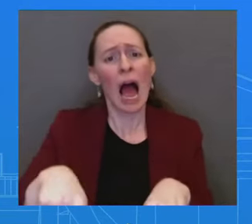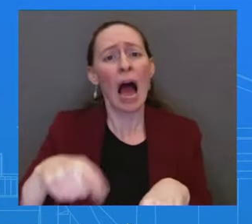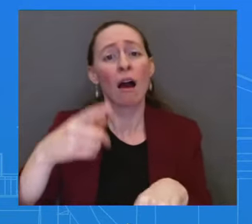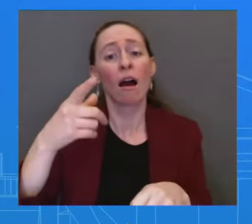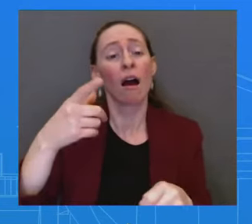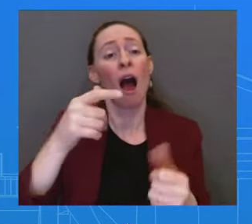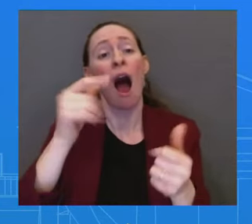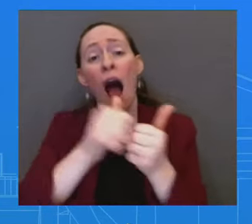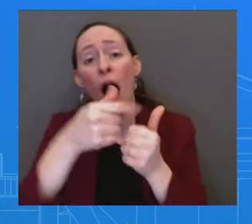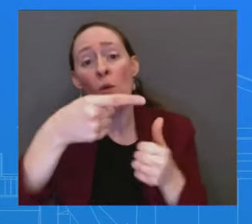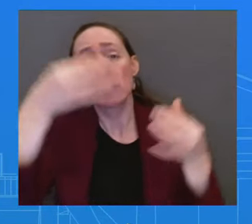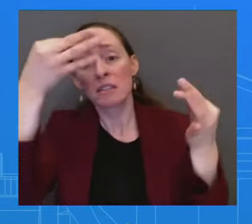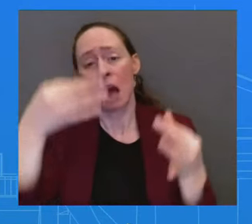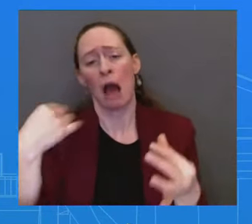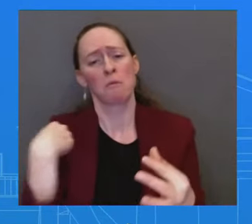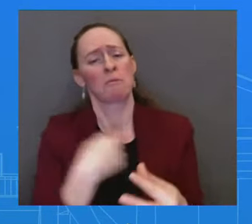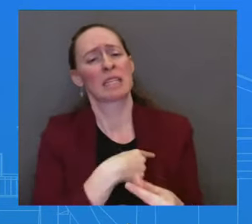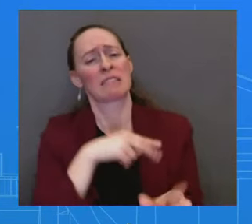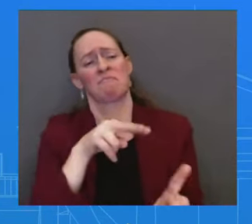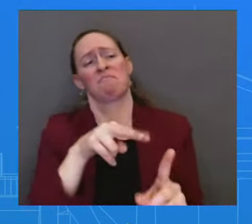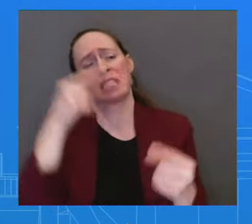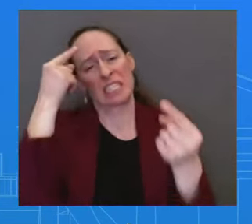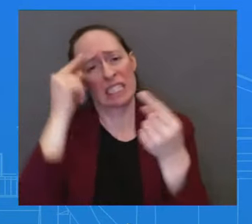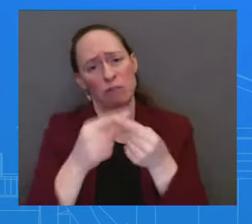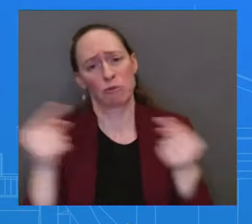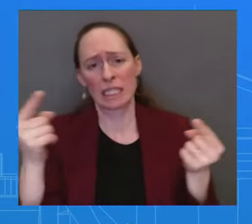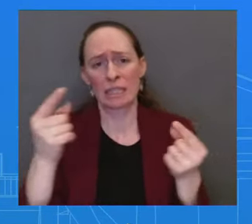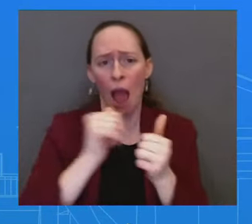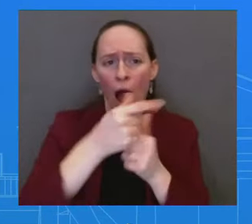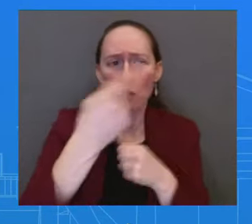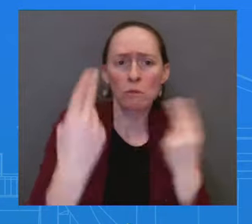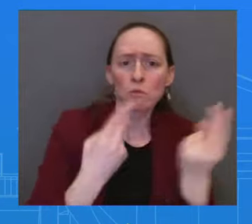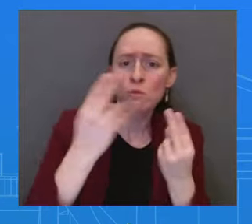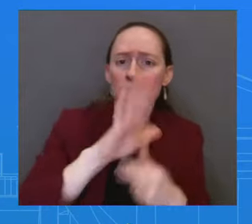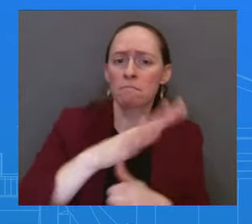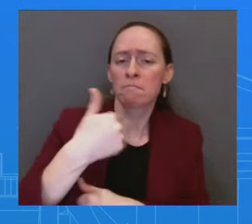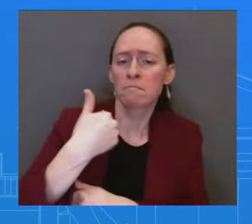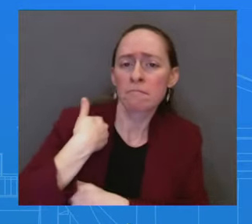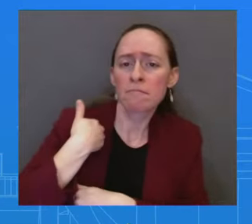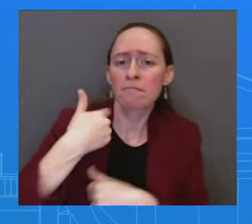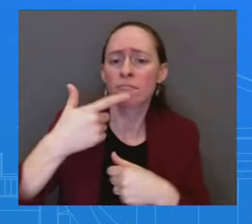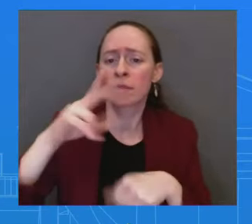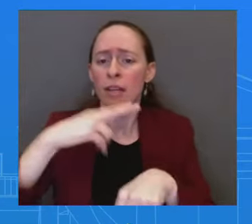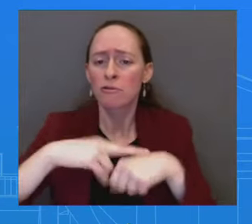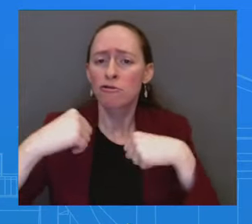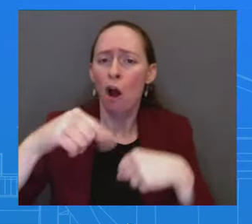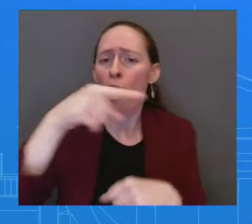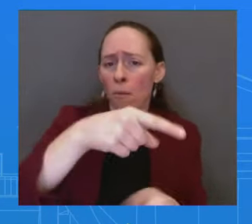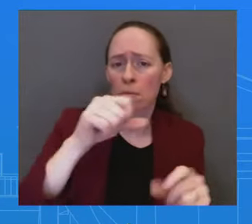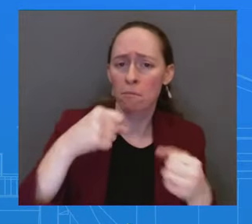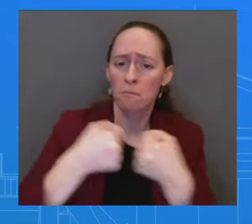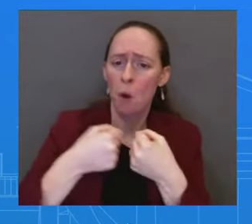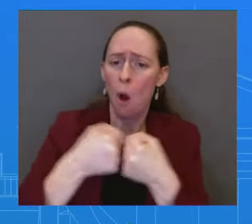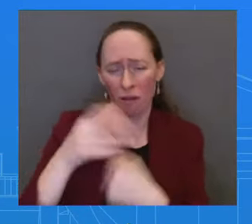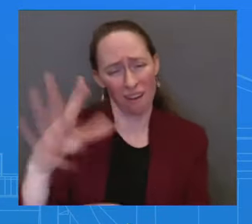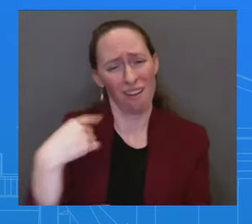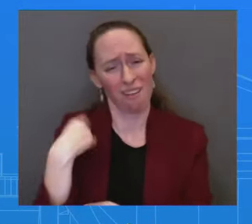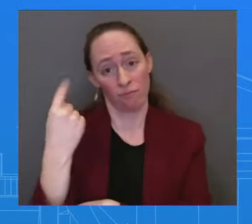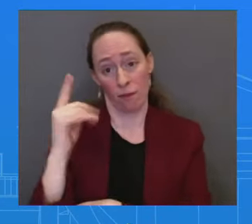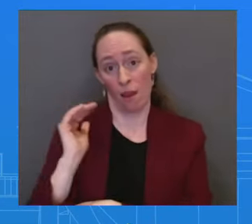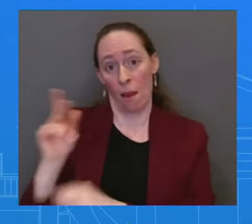Governor Abbott is treating that border. We certainly disagree from a policy perspective, but legally, he is,